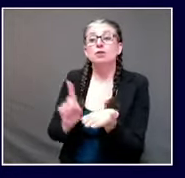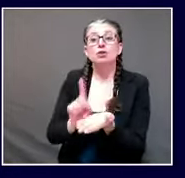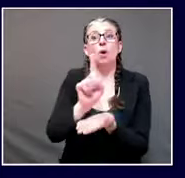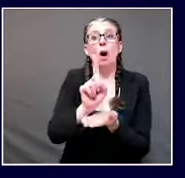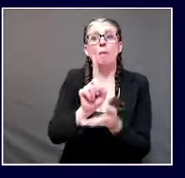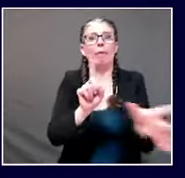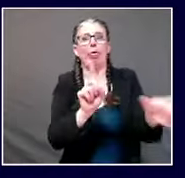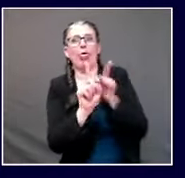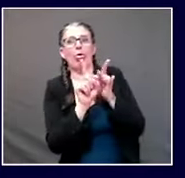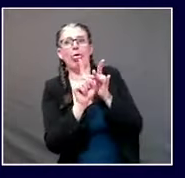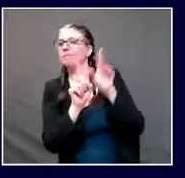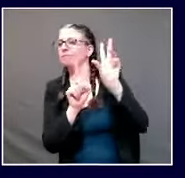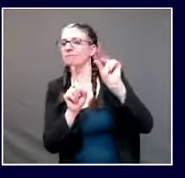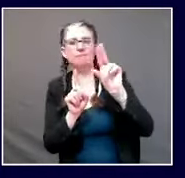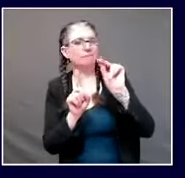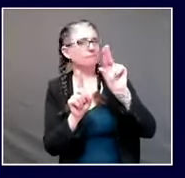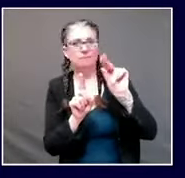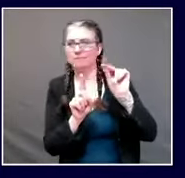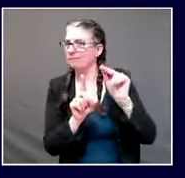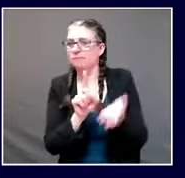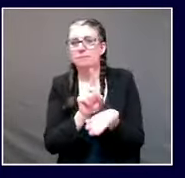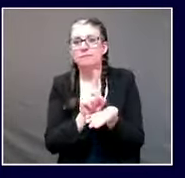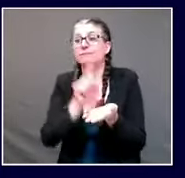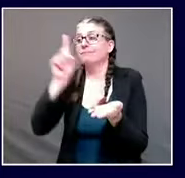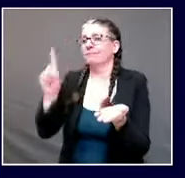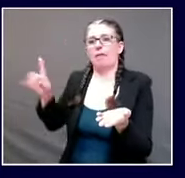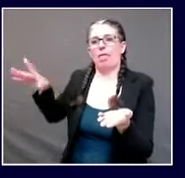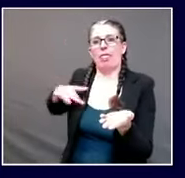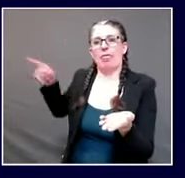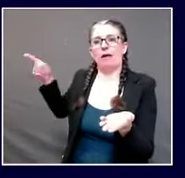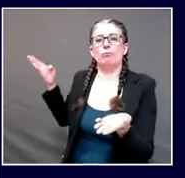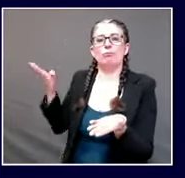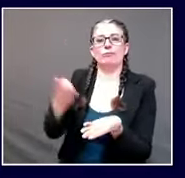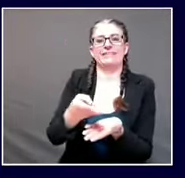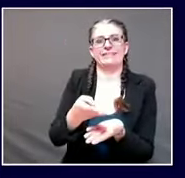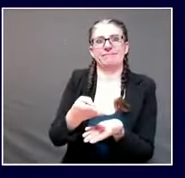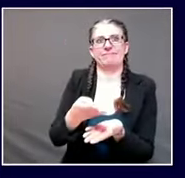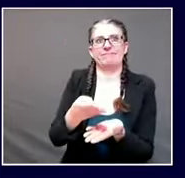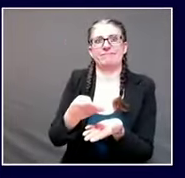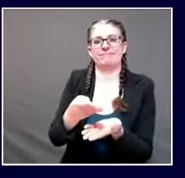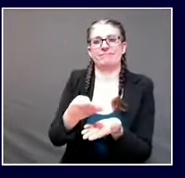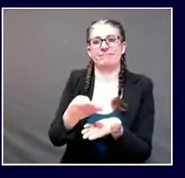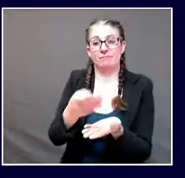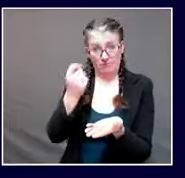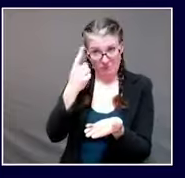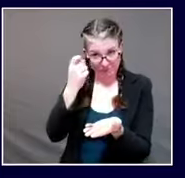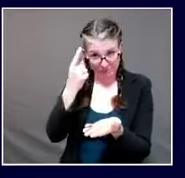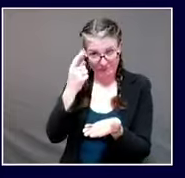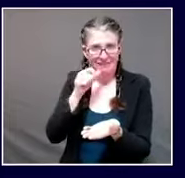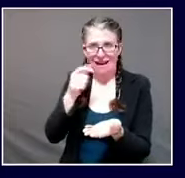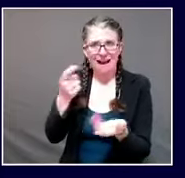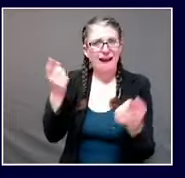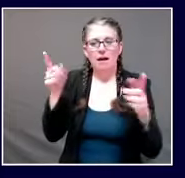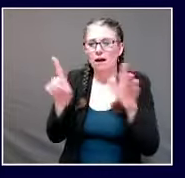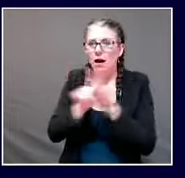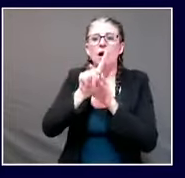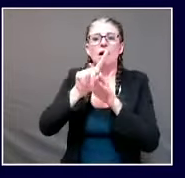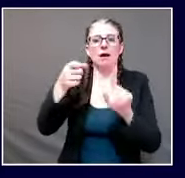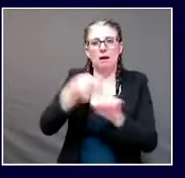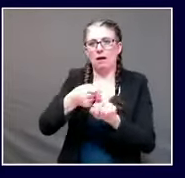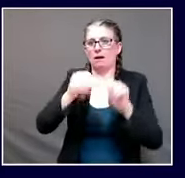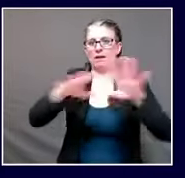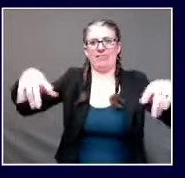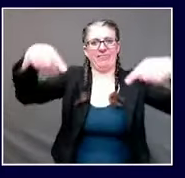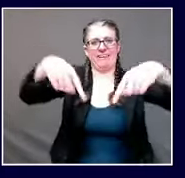serve as gathering points within the community as connecting points in the community but to be sure the